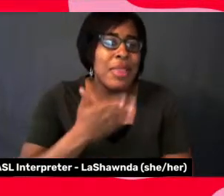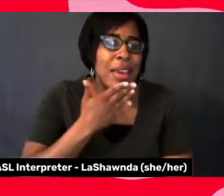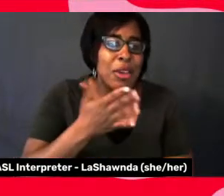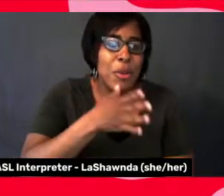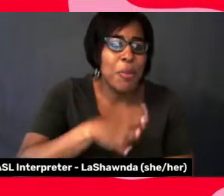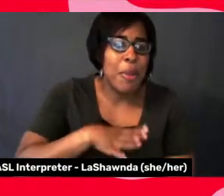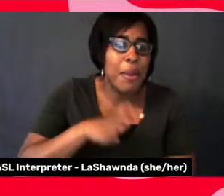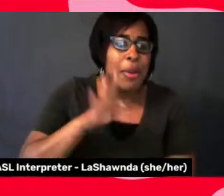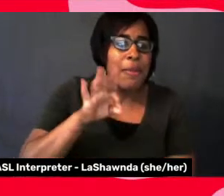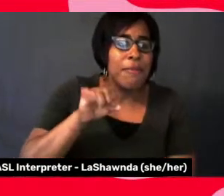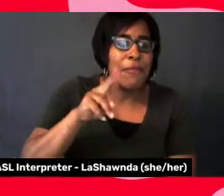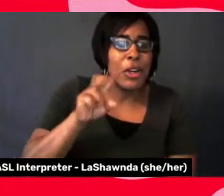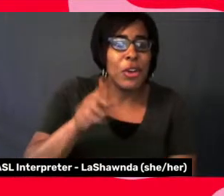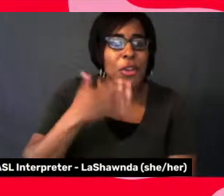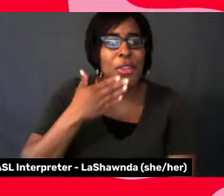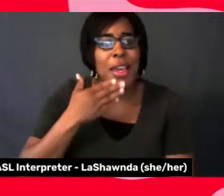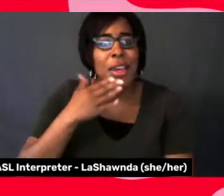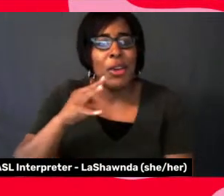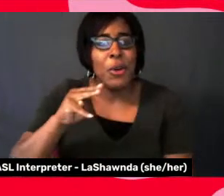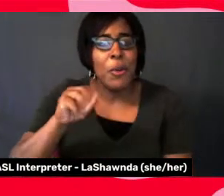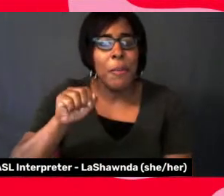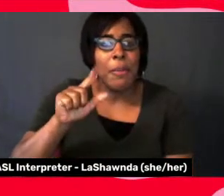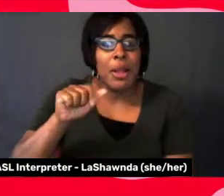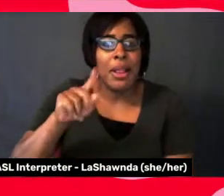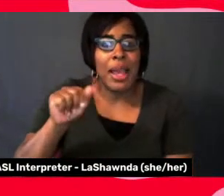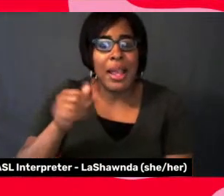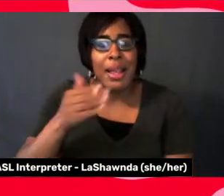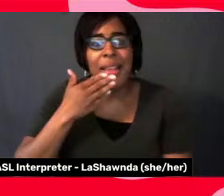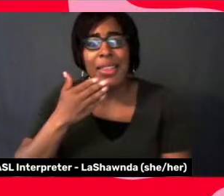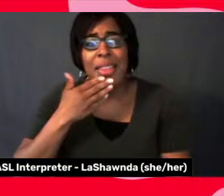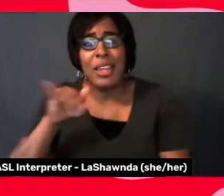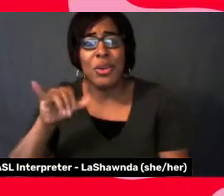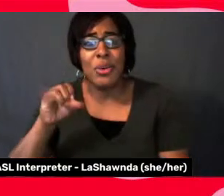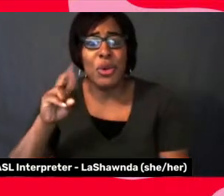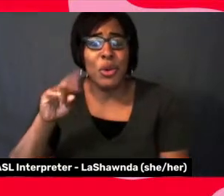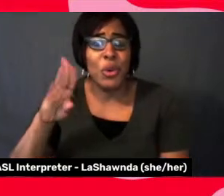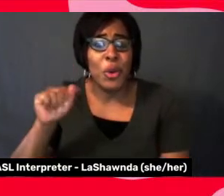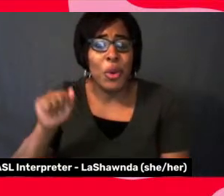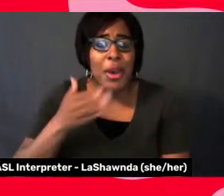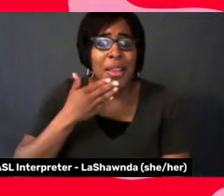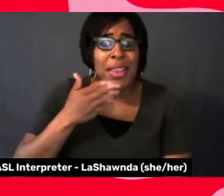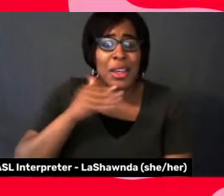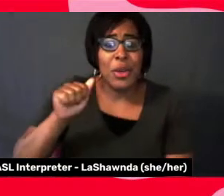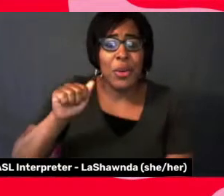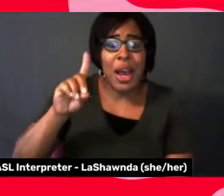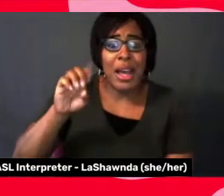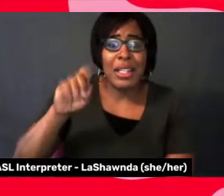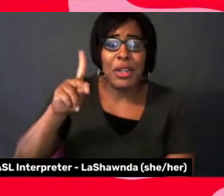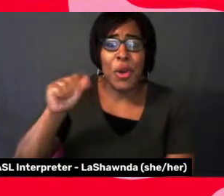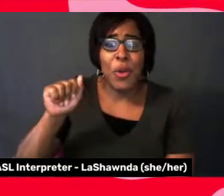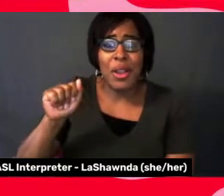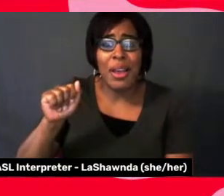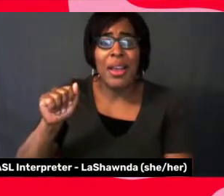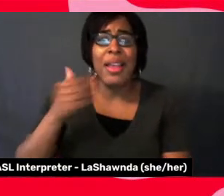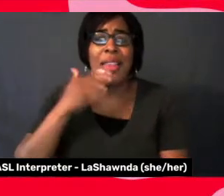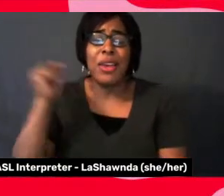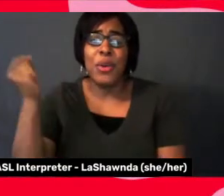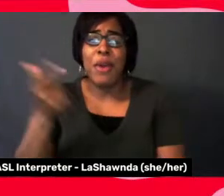Melaina. Thank you all. you. Thank you. Thank you everyone. Have a great, great night. Have